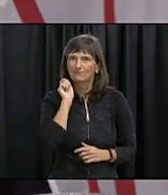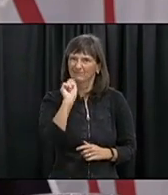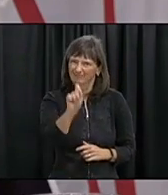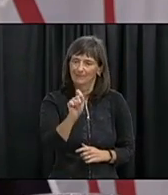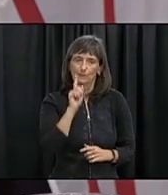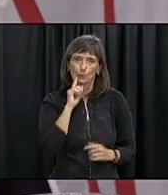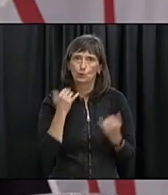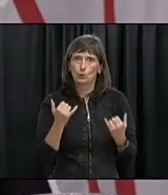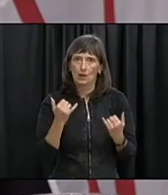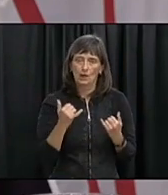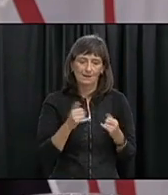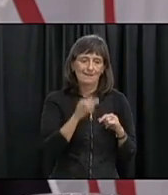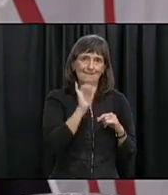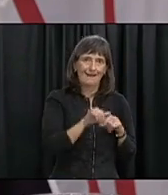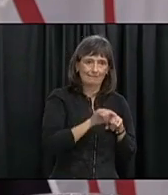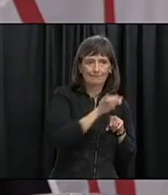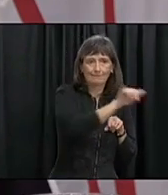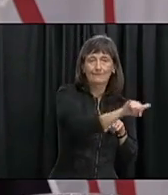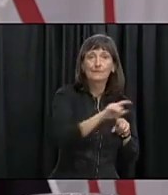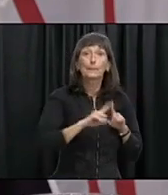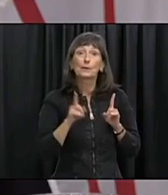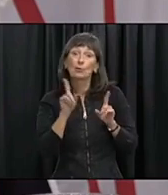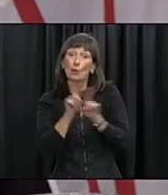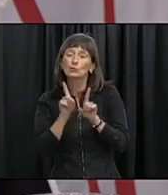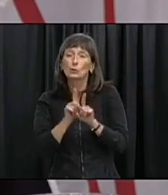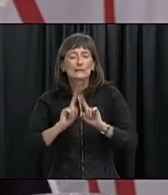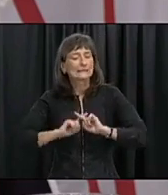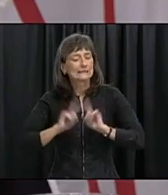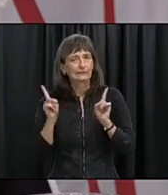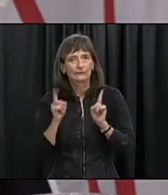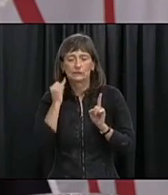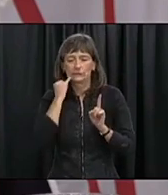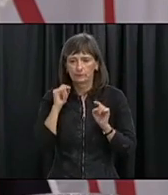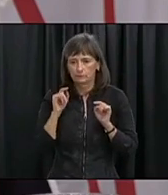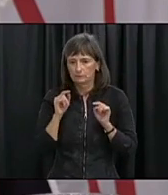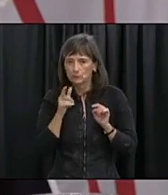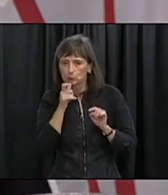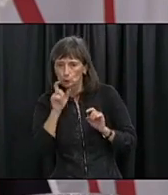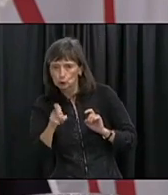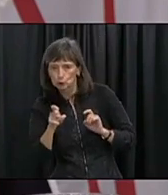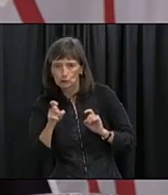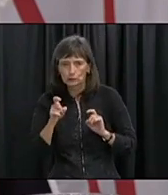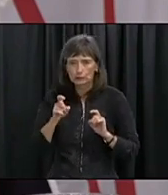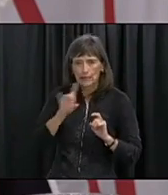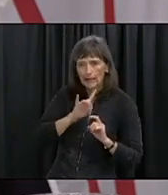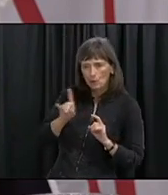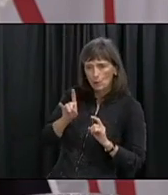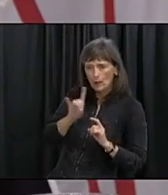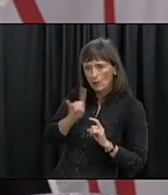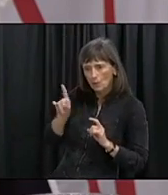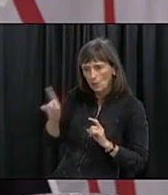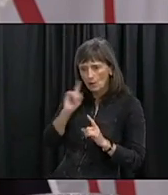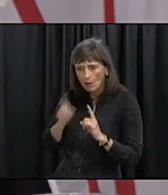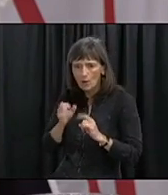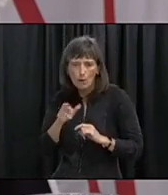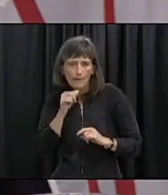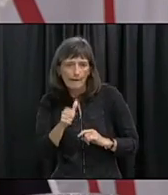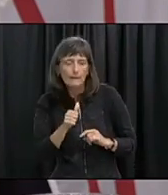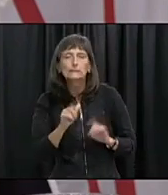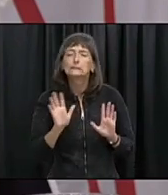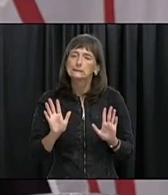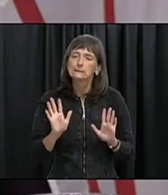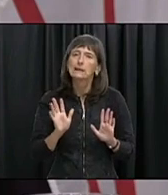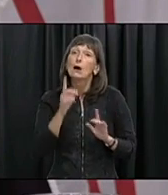to get out here today about the different degrees of caution for individuals. So,